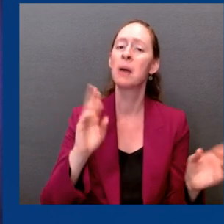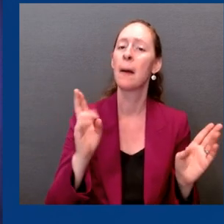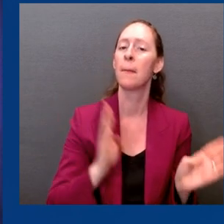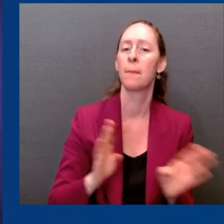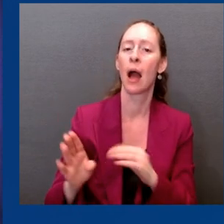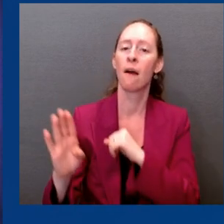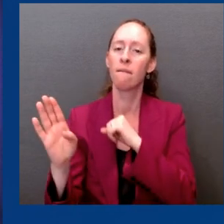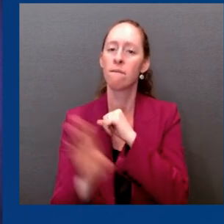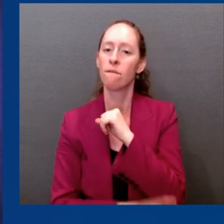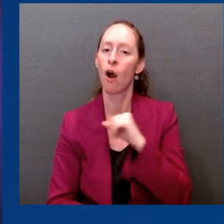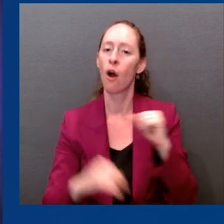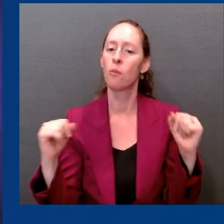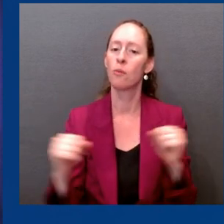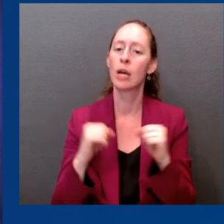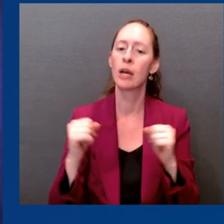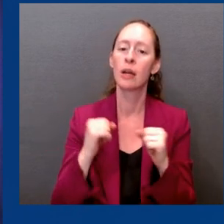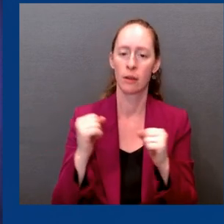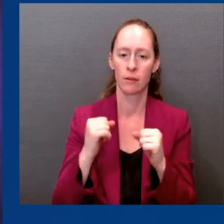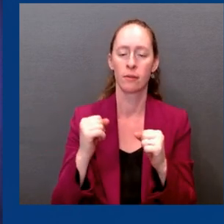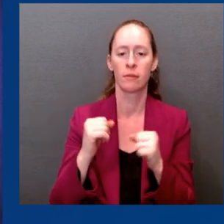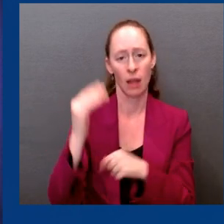Let's go to Lauren Gardner at Politico.